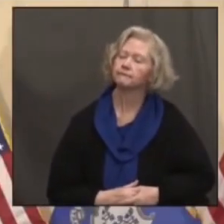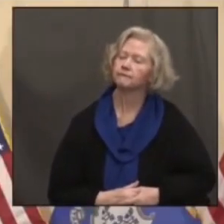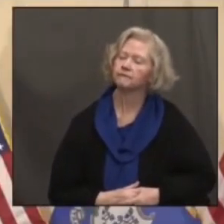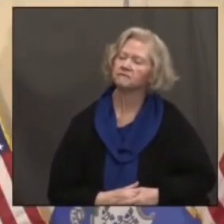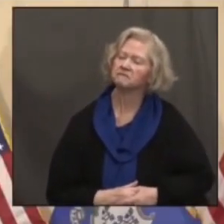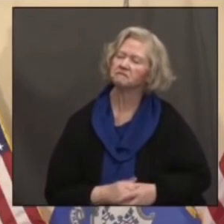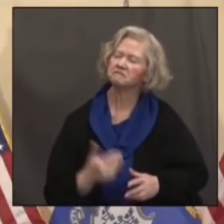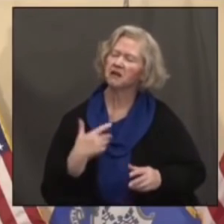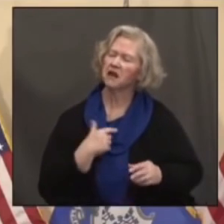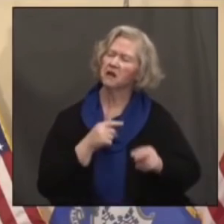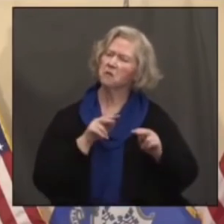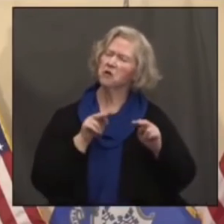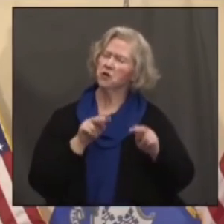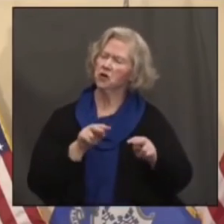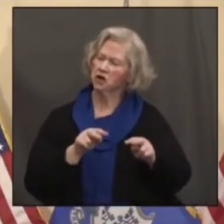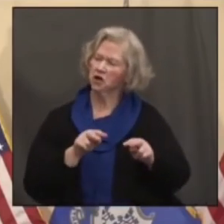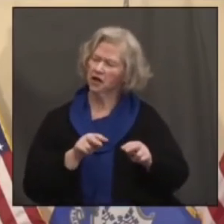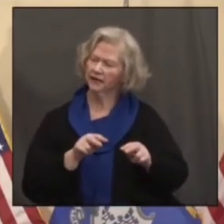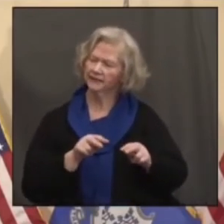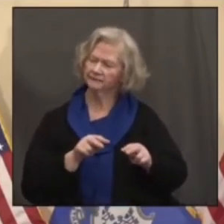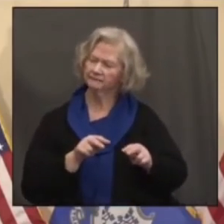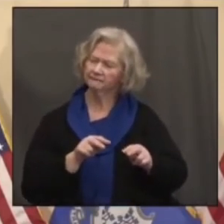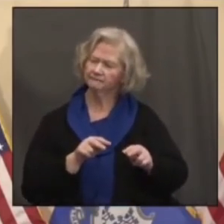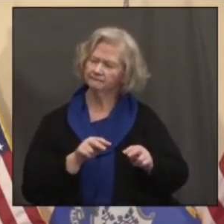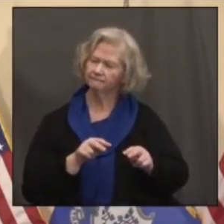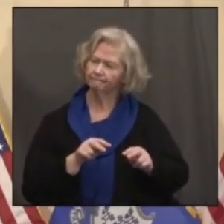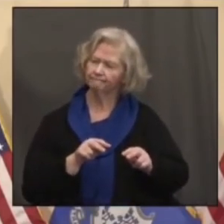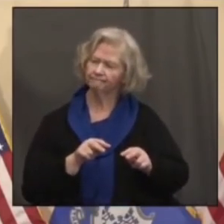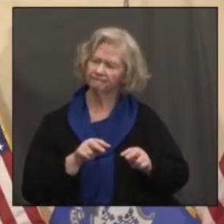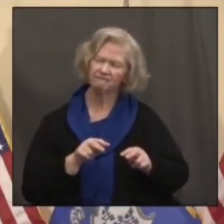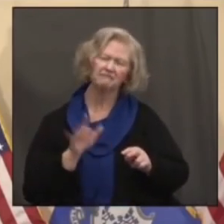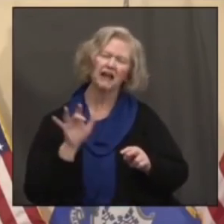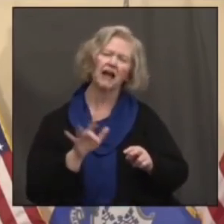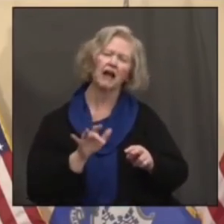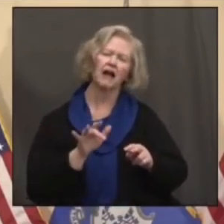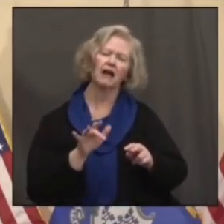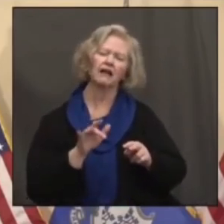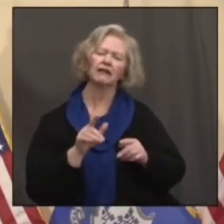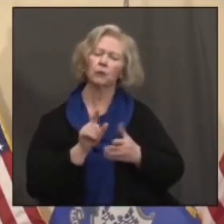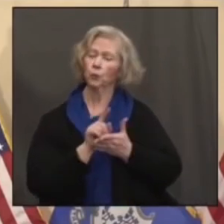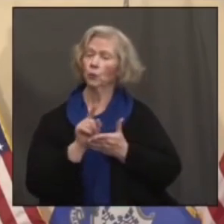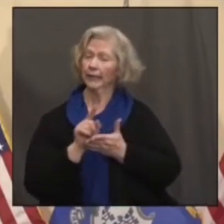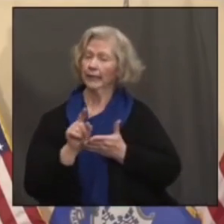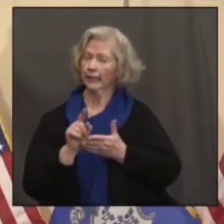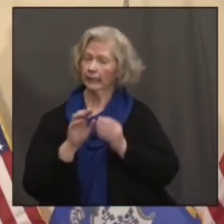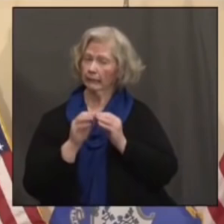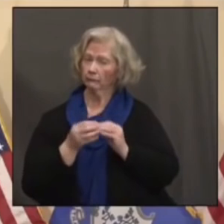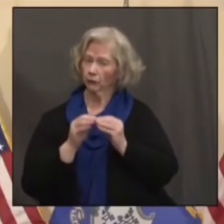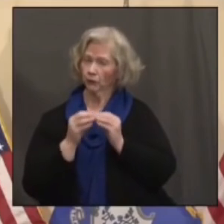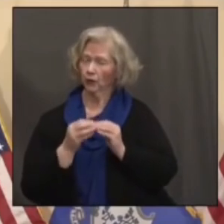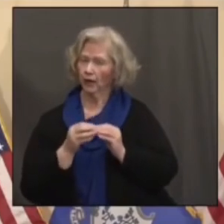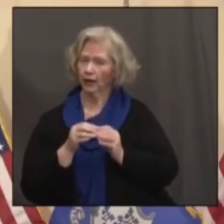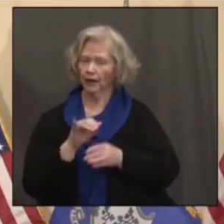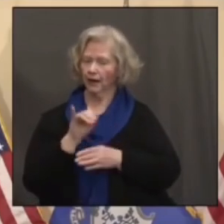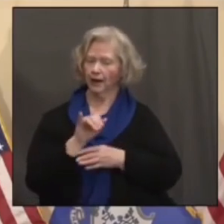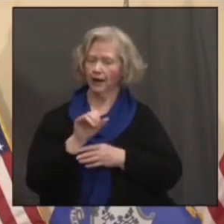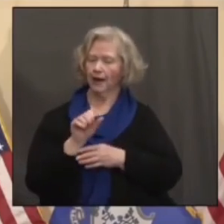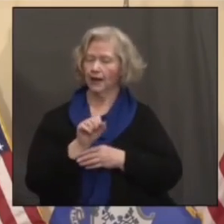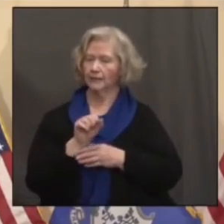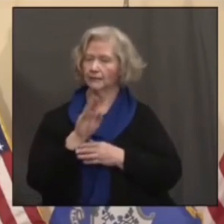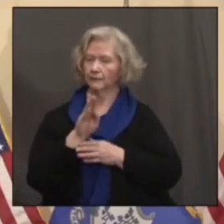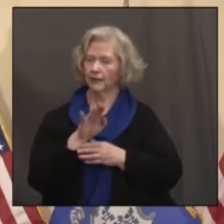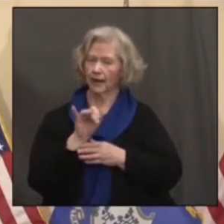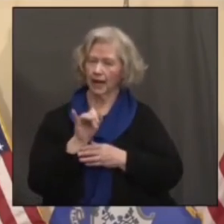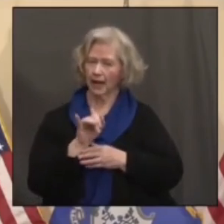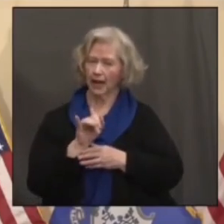was looking at the numbers, the weekly report on the high SBI zip